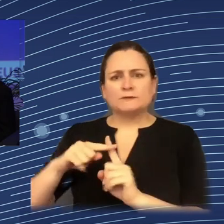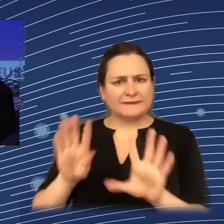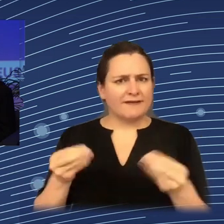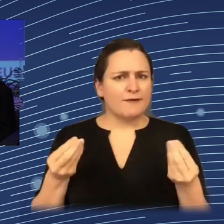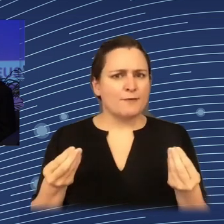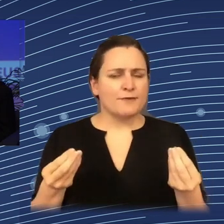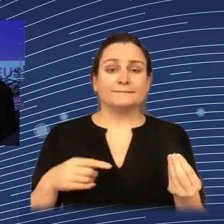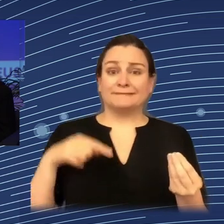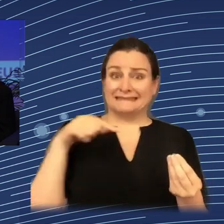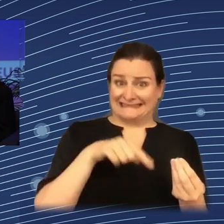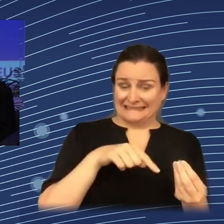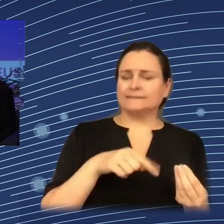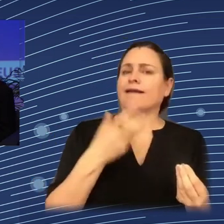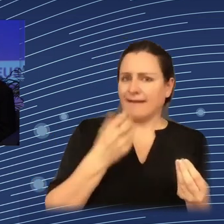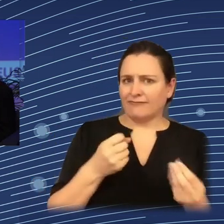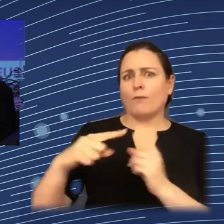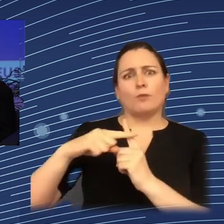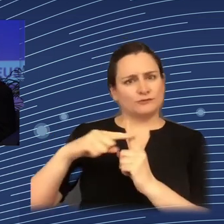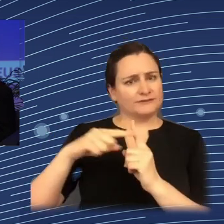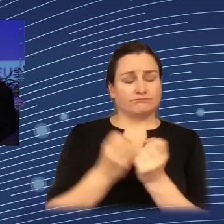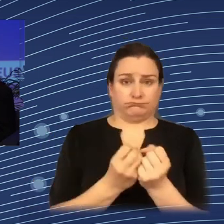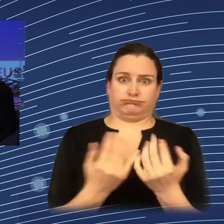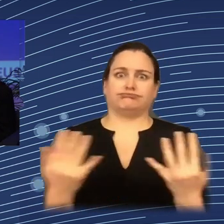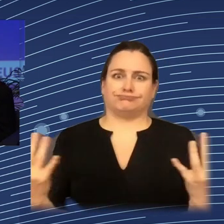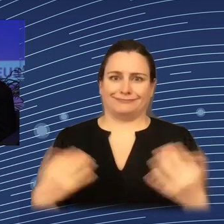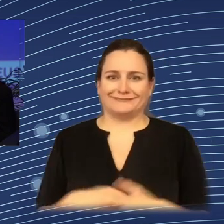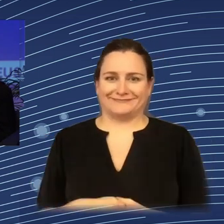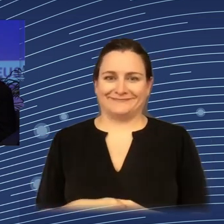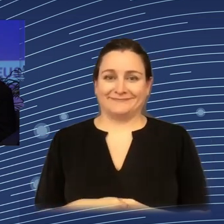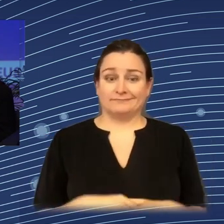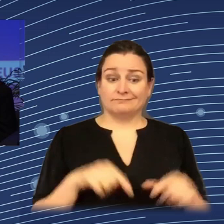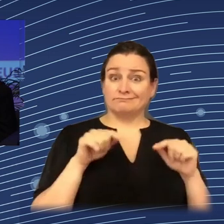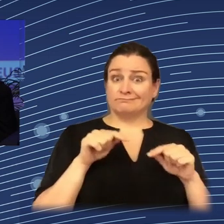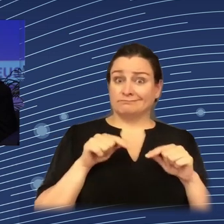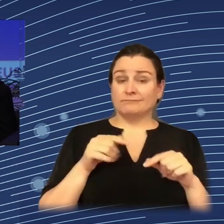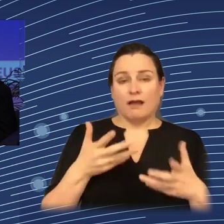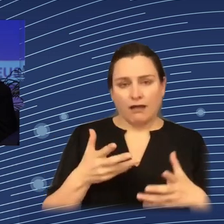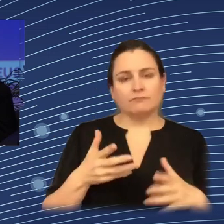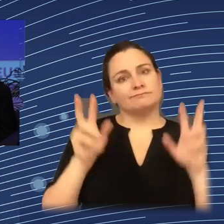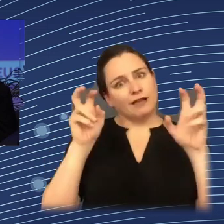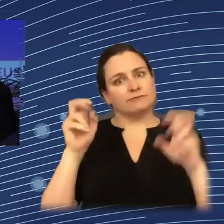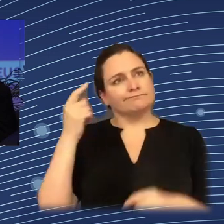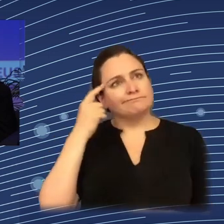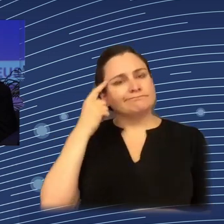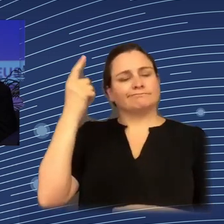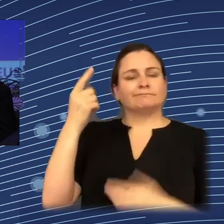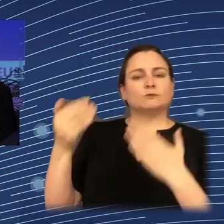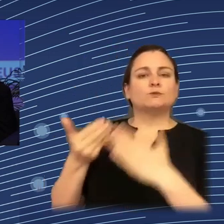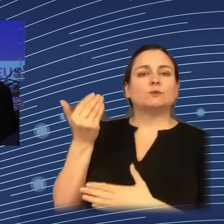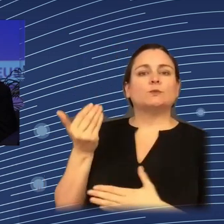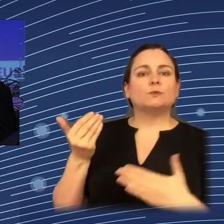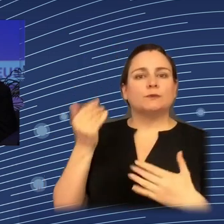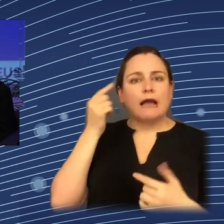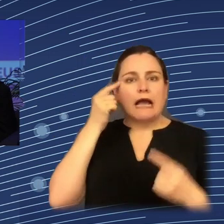projects and use cases. For instance, design is acknowledged for being a form of innovation. that can really guide us to